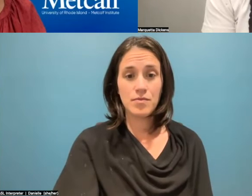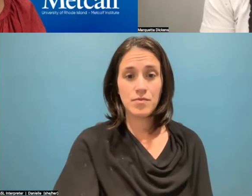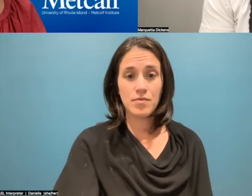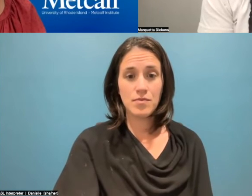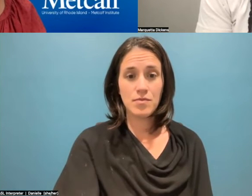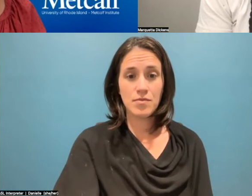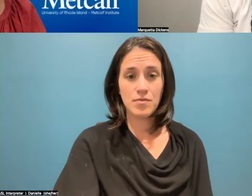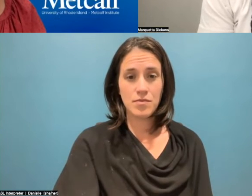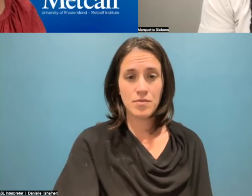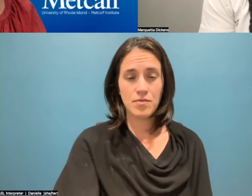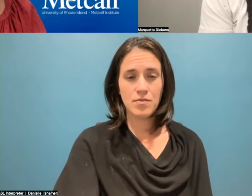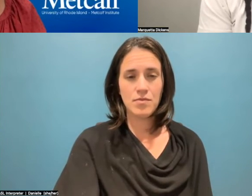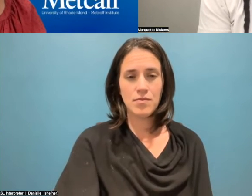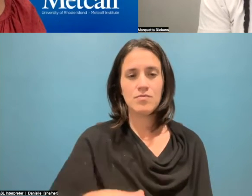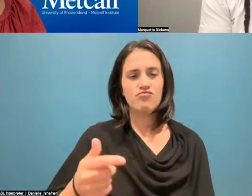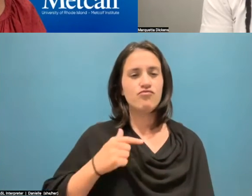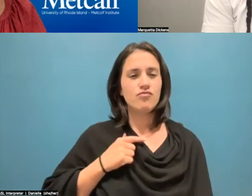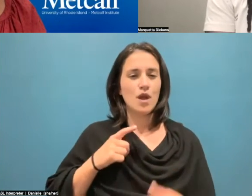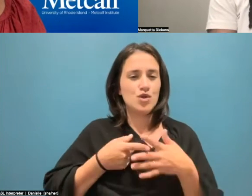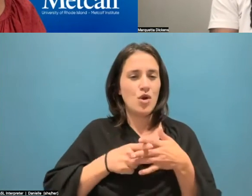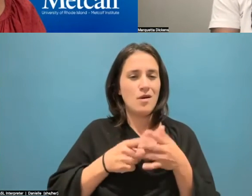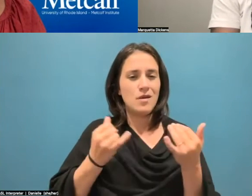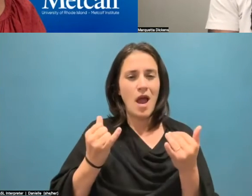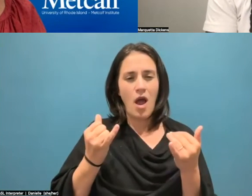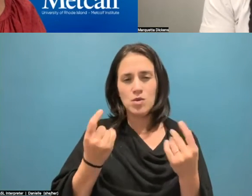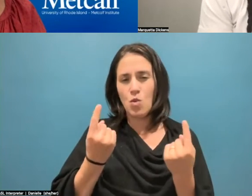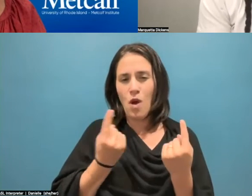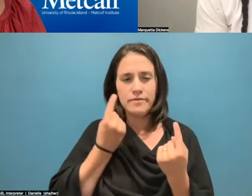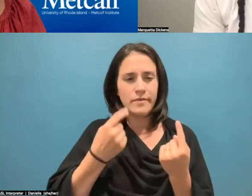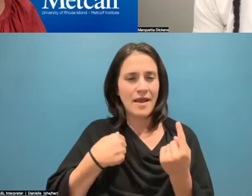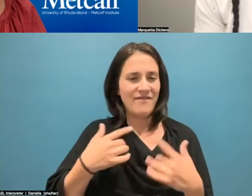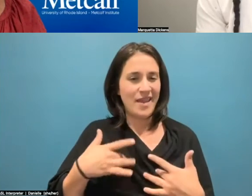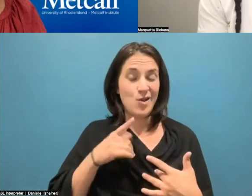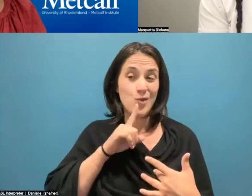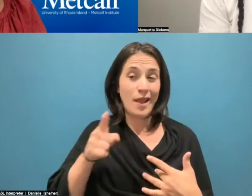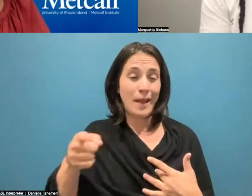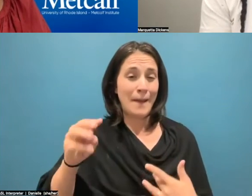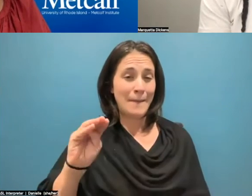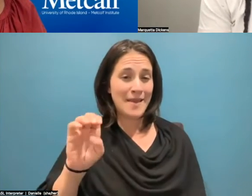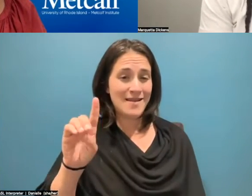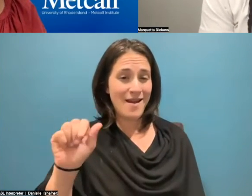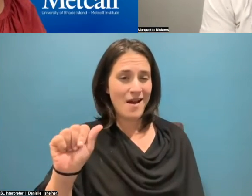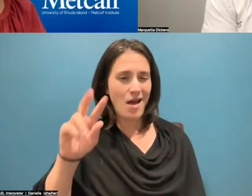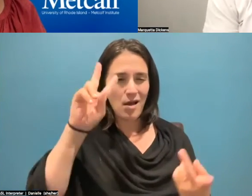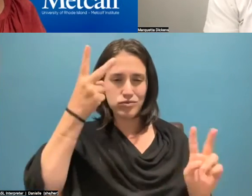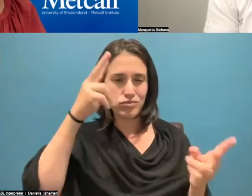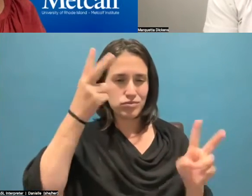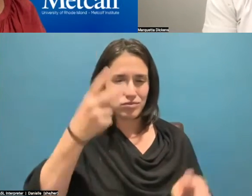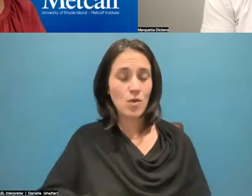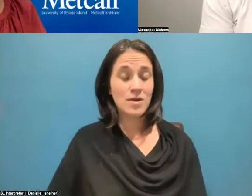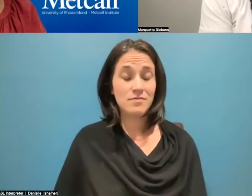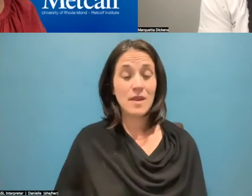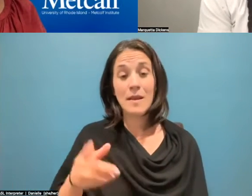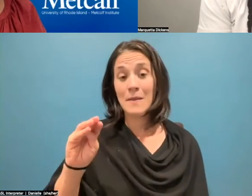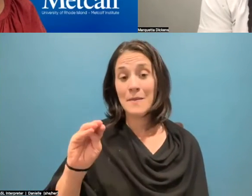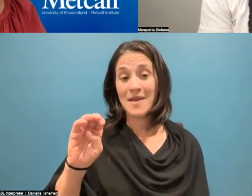what I feel has gone wrong in the media. And I'll try to be as polite as possible here. But one of the things I feel like they get wrong,